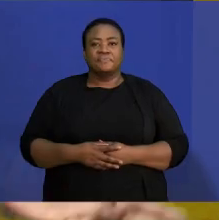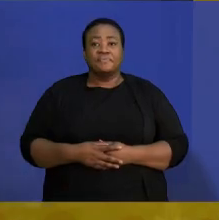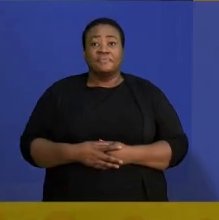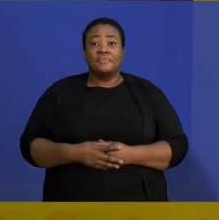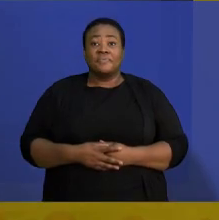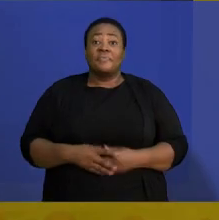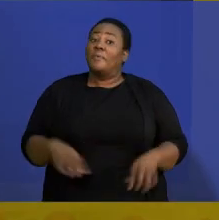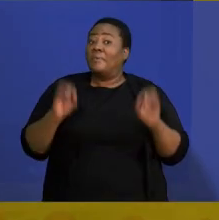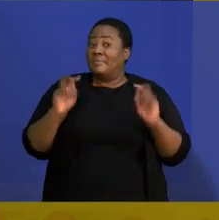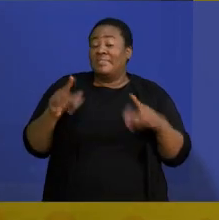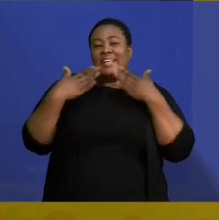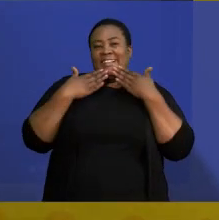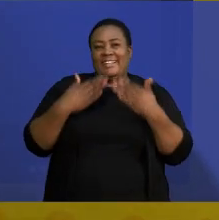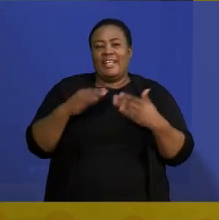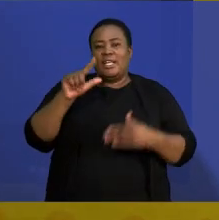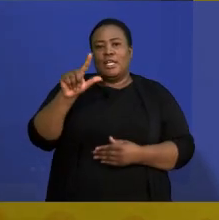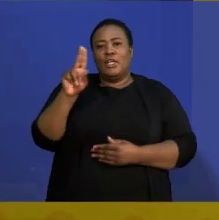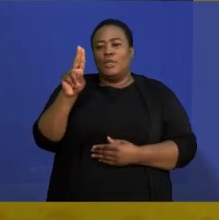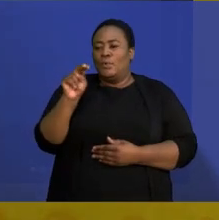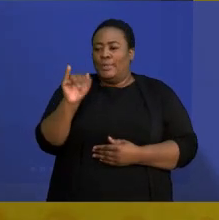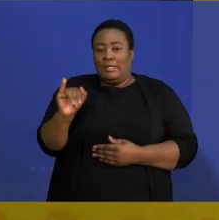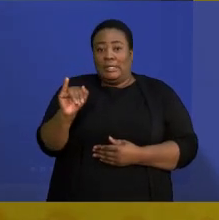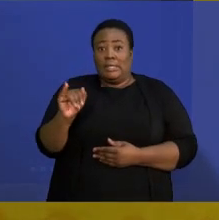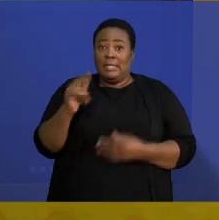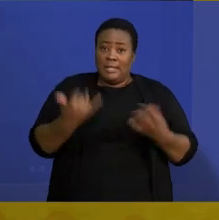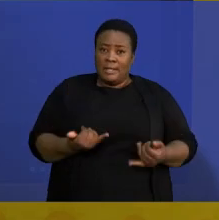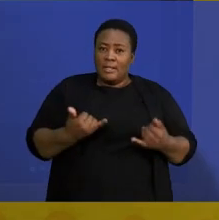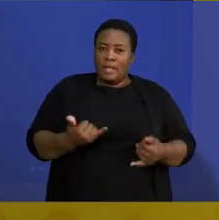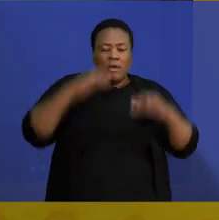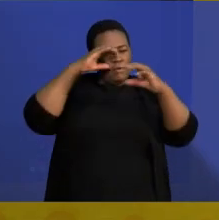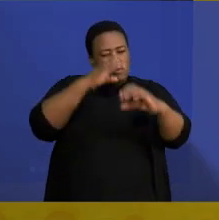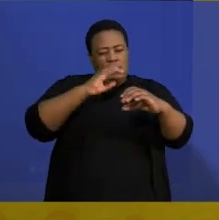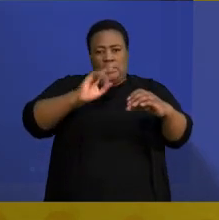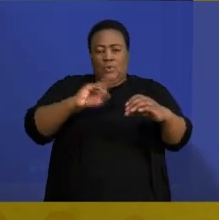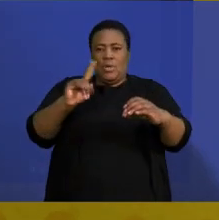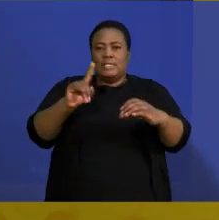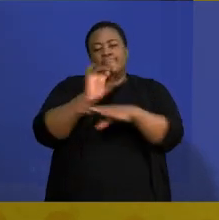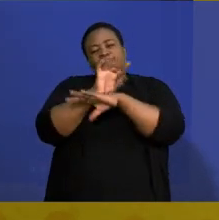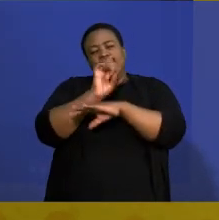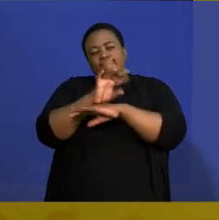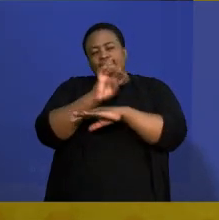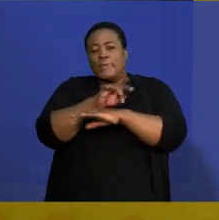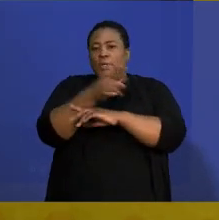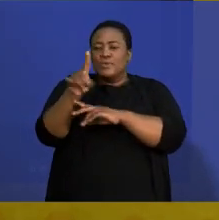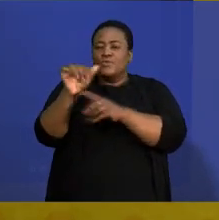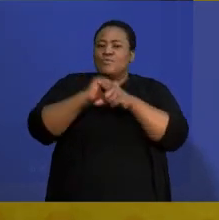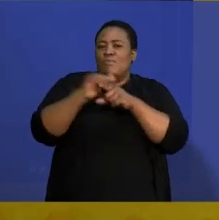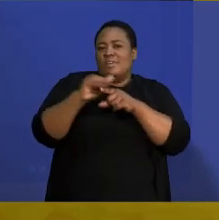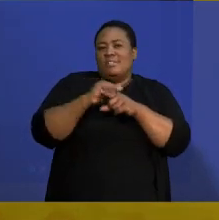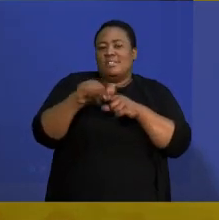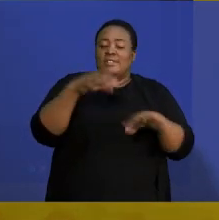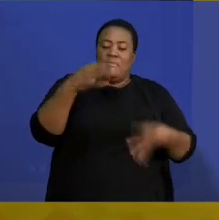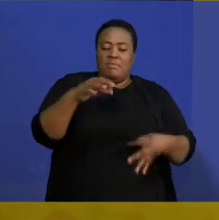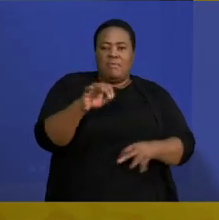All right, thanks, Luni, for that. Guys, this segment, we're looking at some tips for you to practice for your paper one